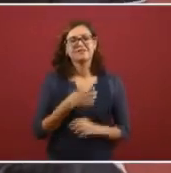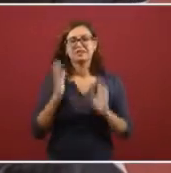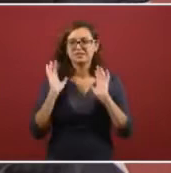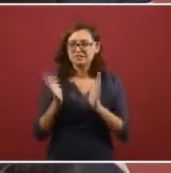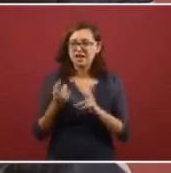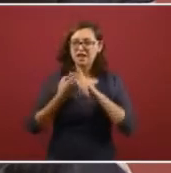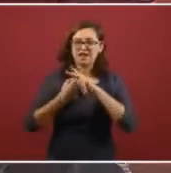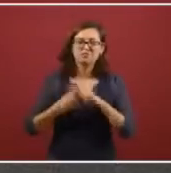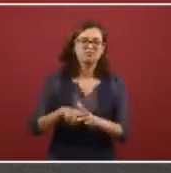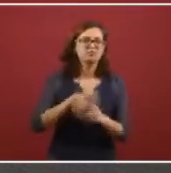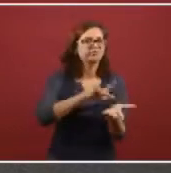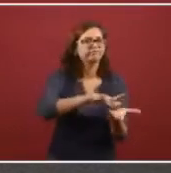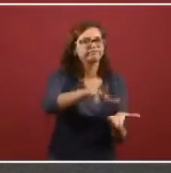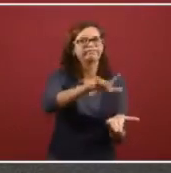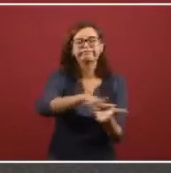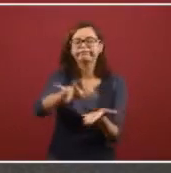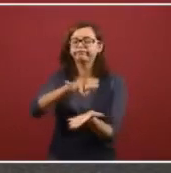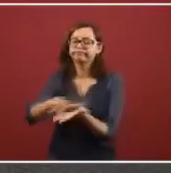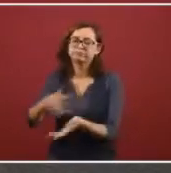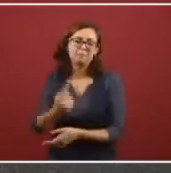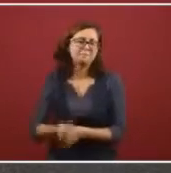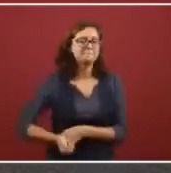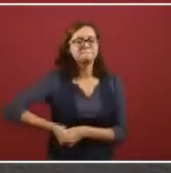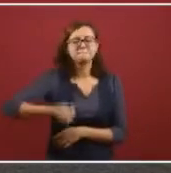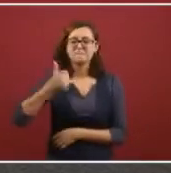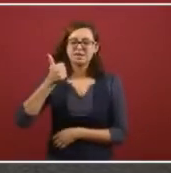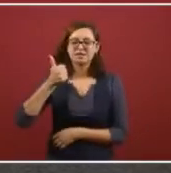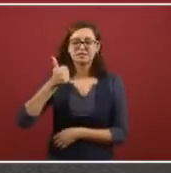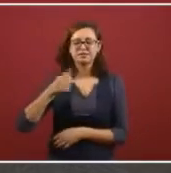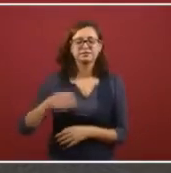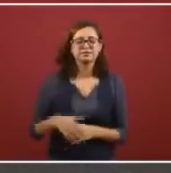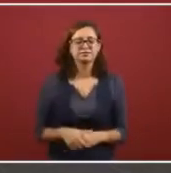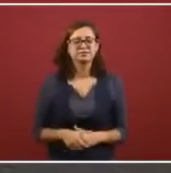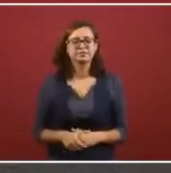Because now they're getting money, support like never before.